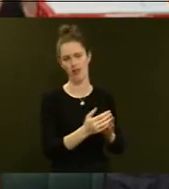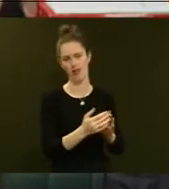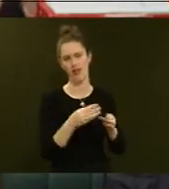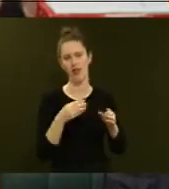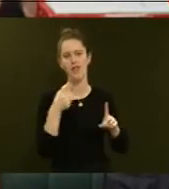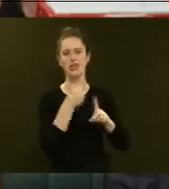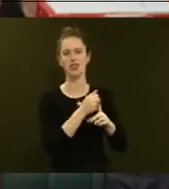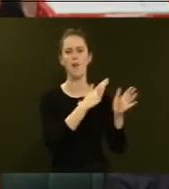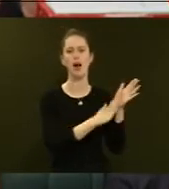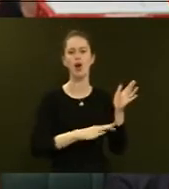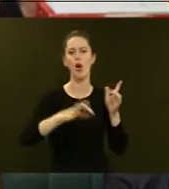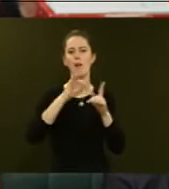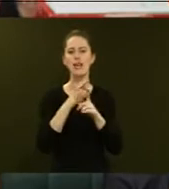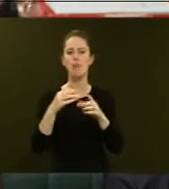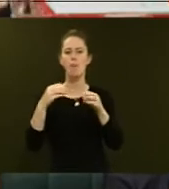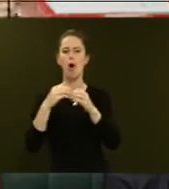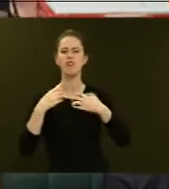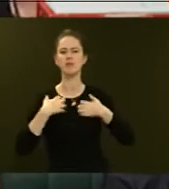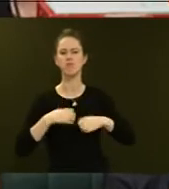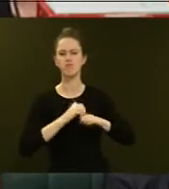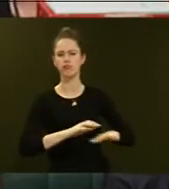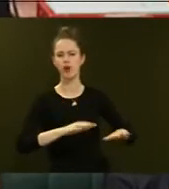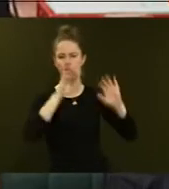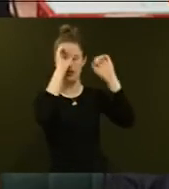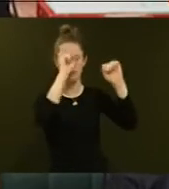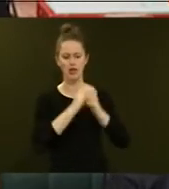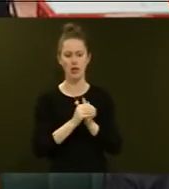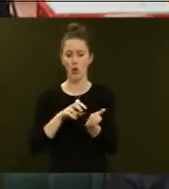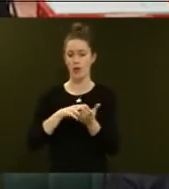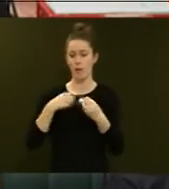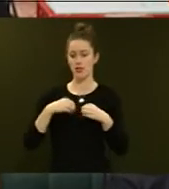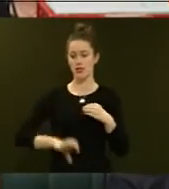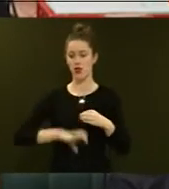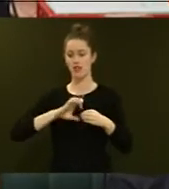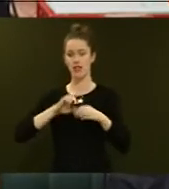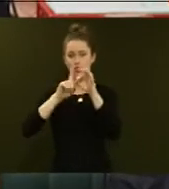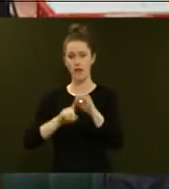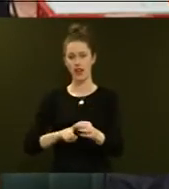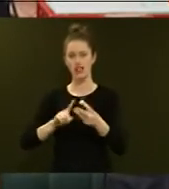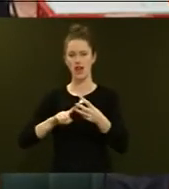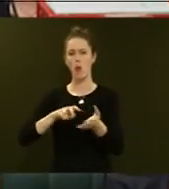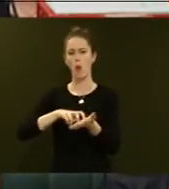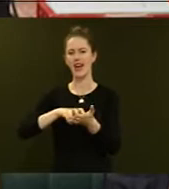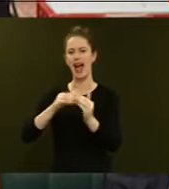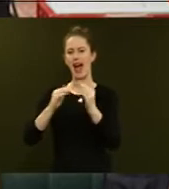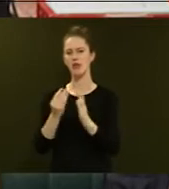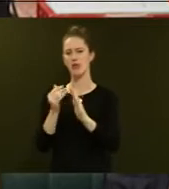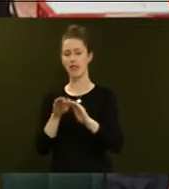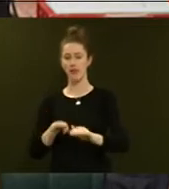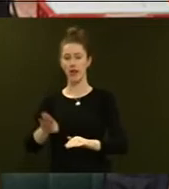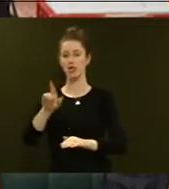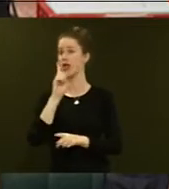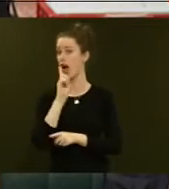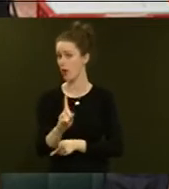Mycoplasma bovis. It noted recent weakness in business confidence surveys and weaker than expected house price inflation. However,